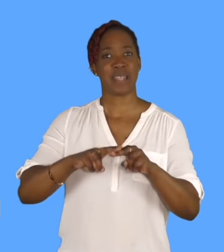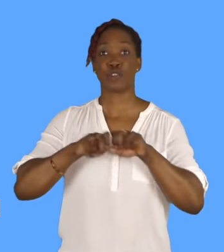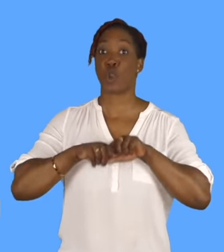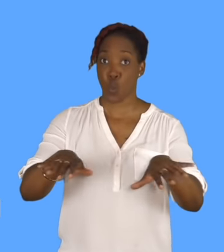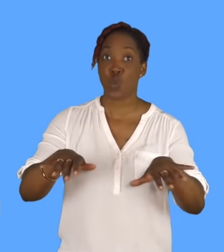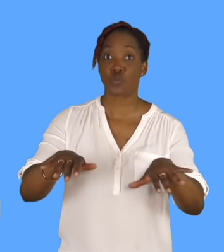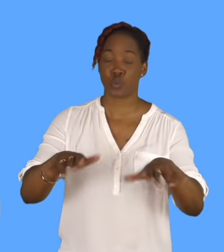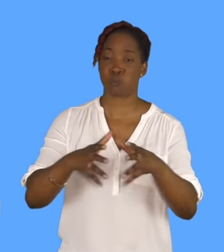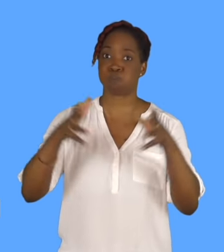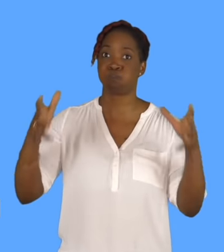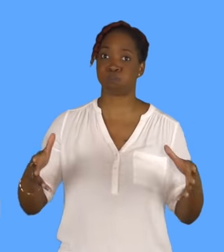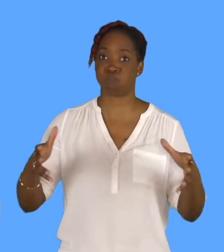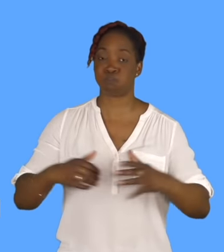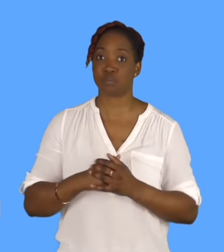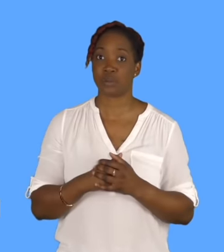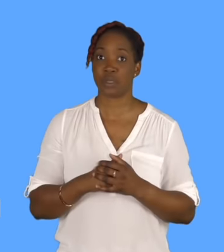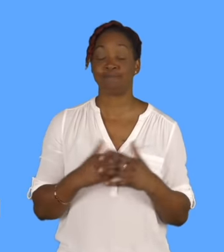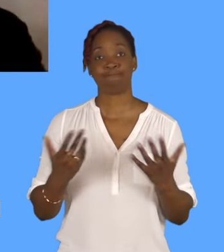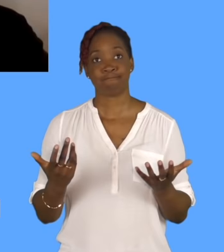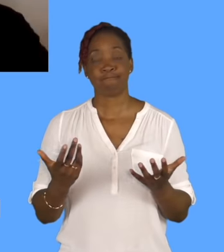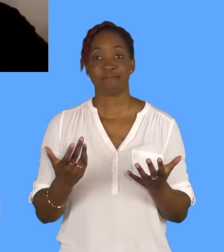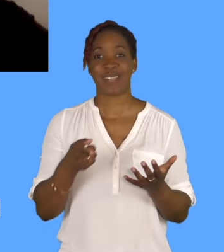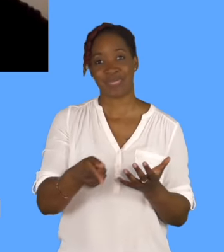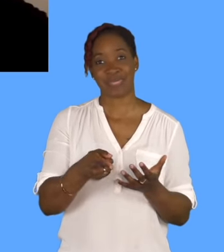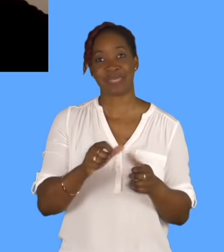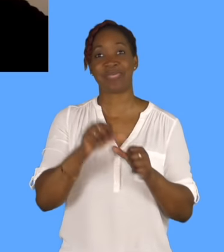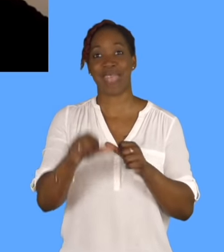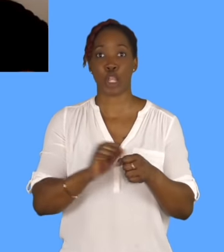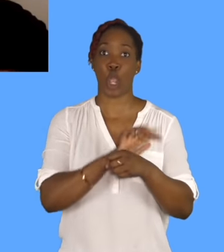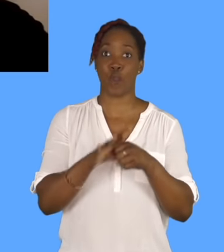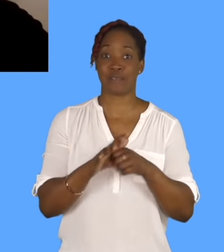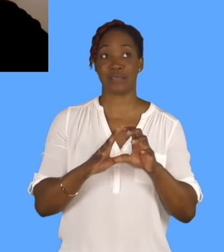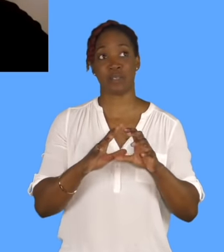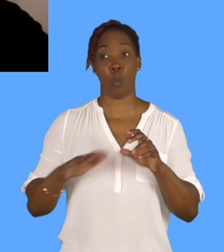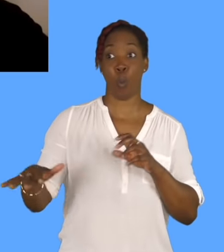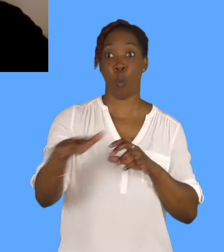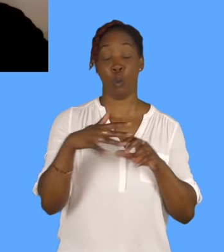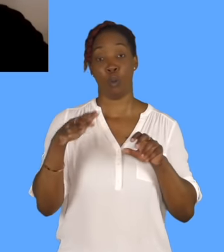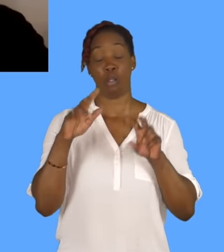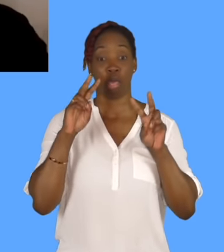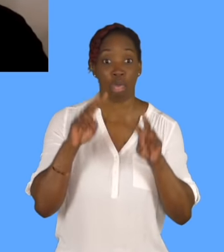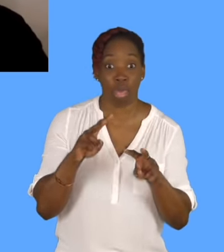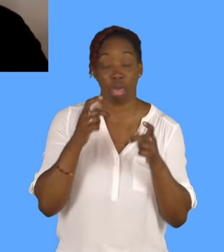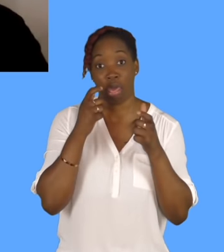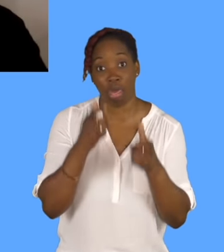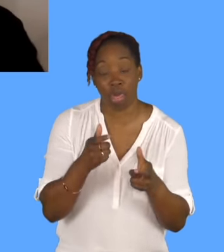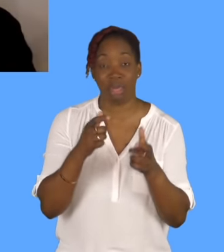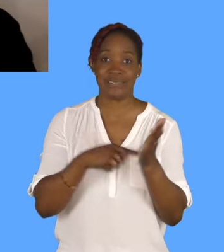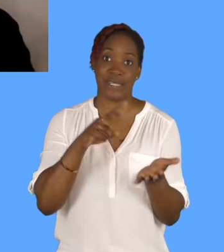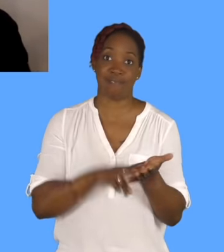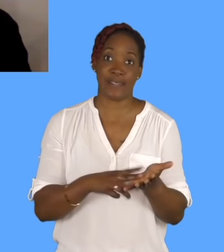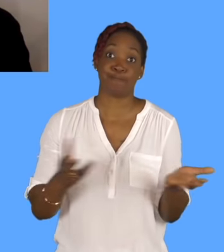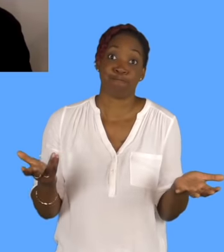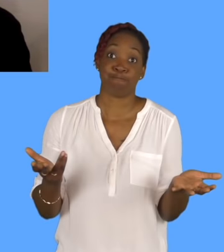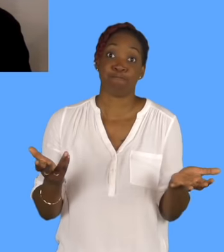COVID, now everybody's glued to the TV, you know, there's not much to watch. But if I